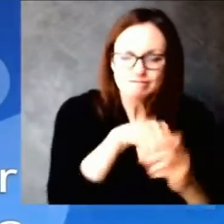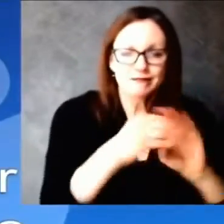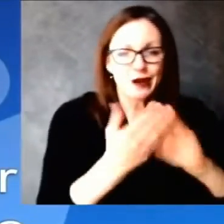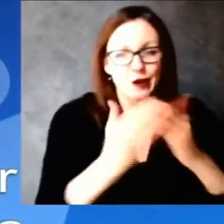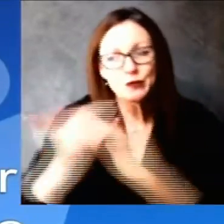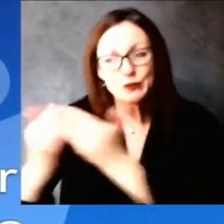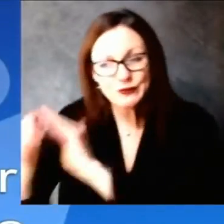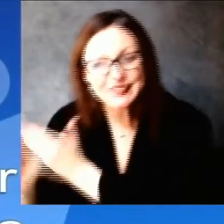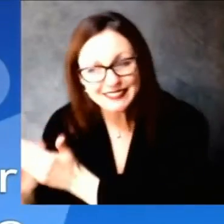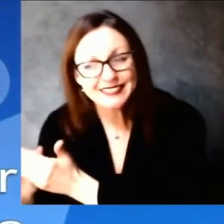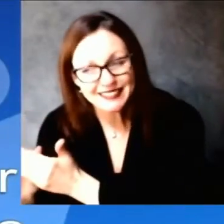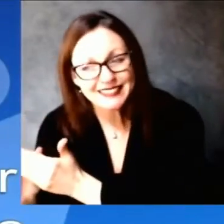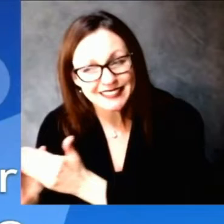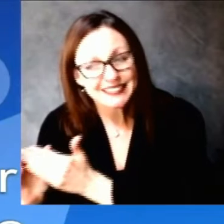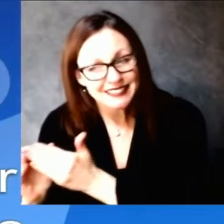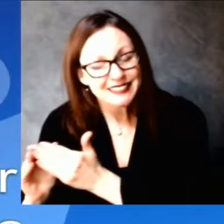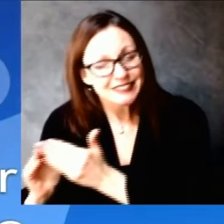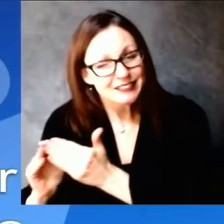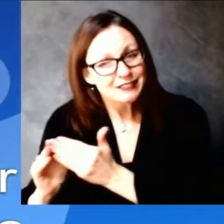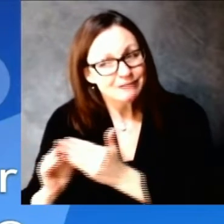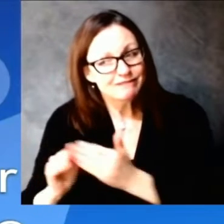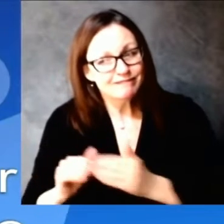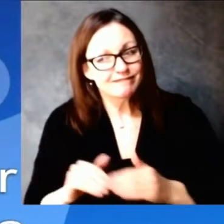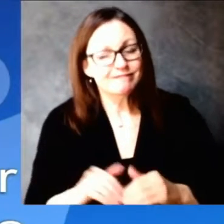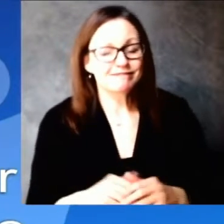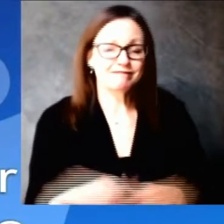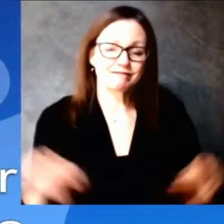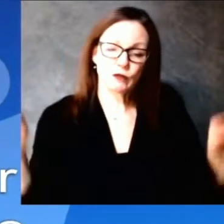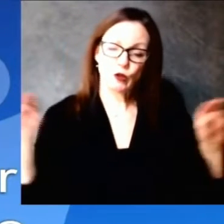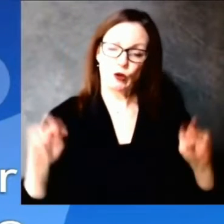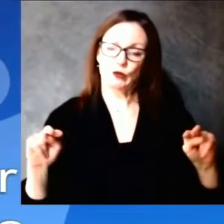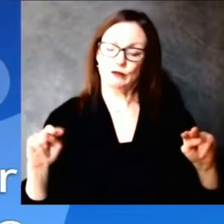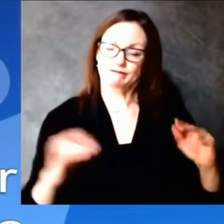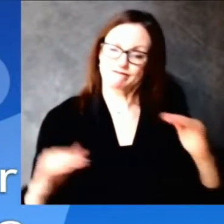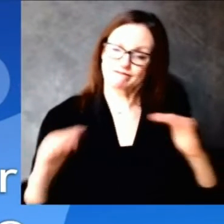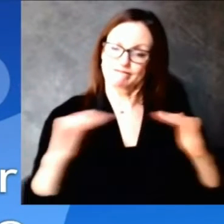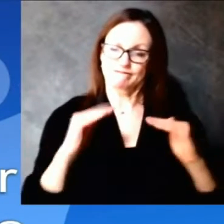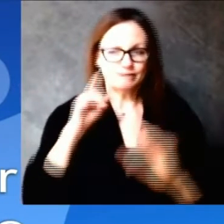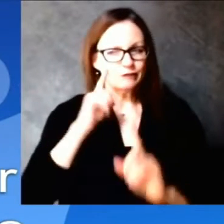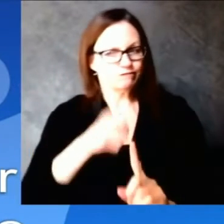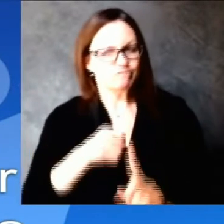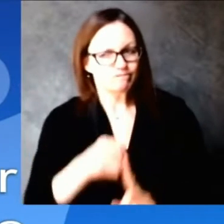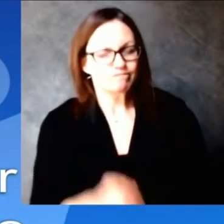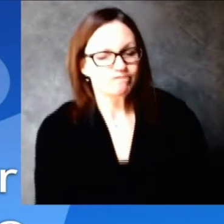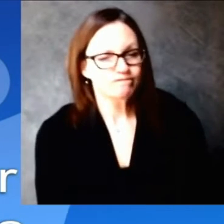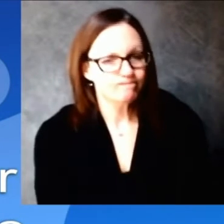that you uh next question to rose smith cbs 58 in milwaukee